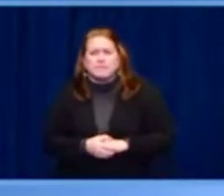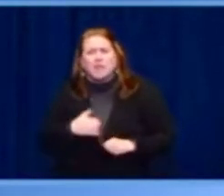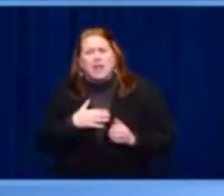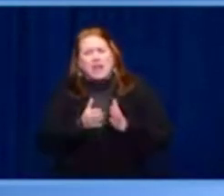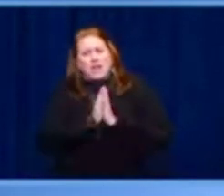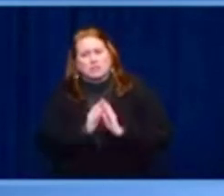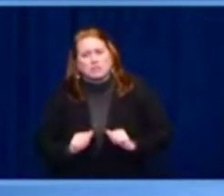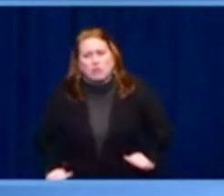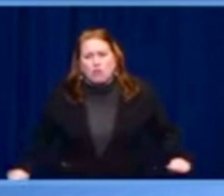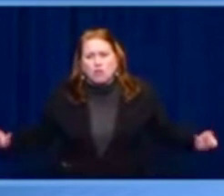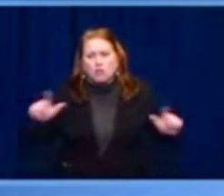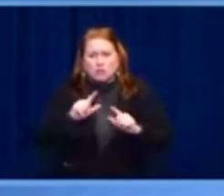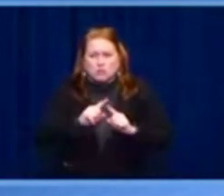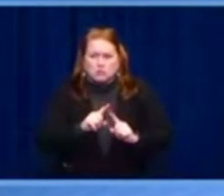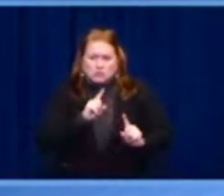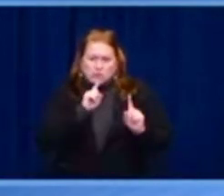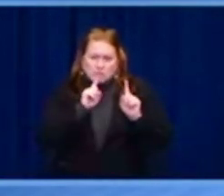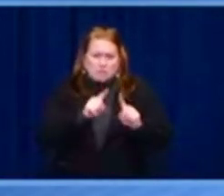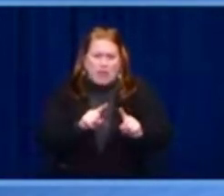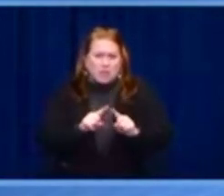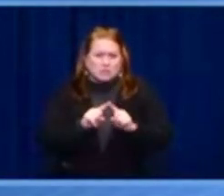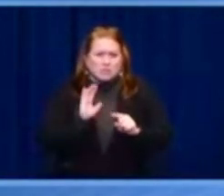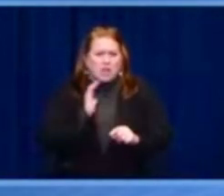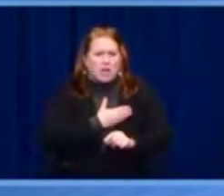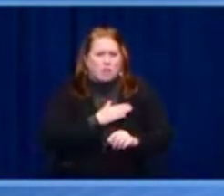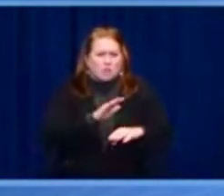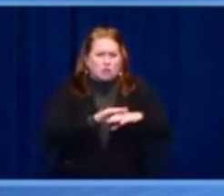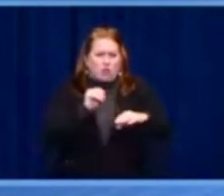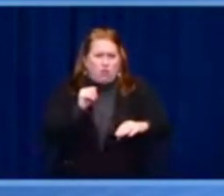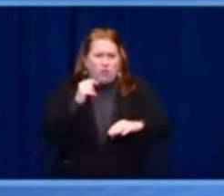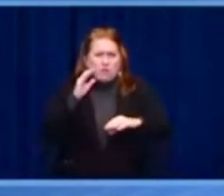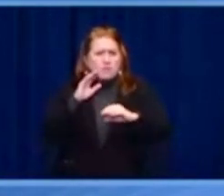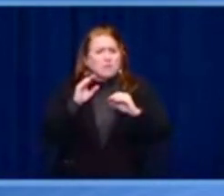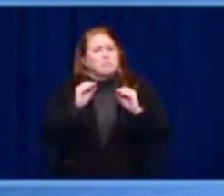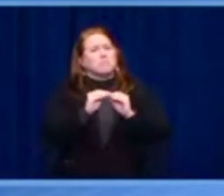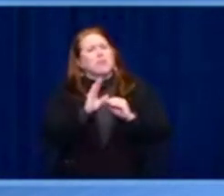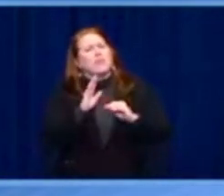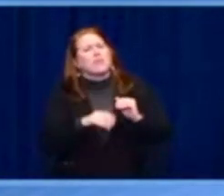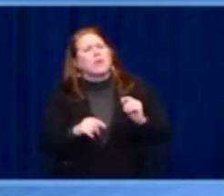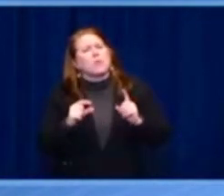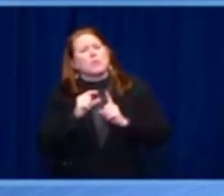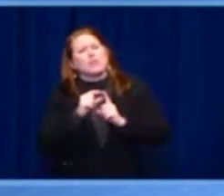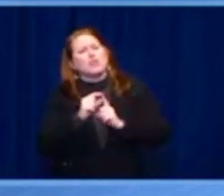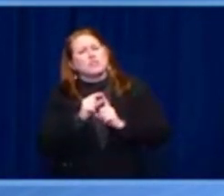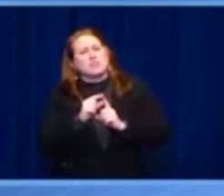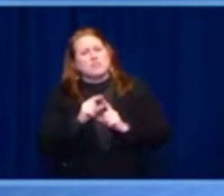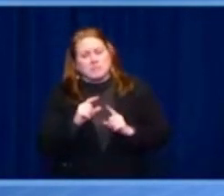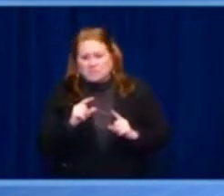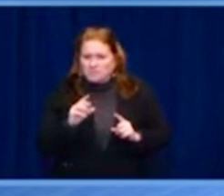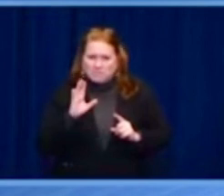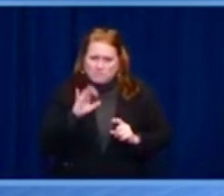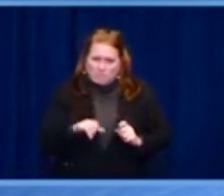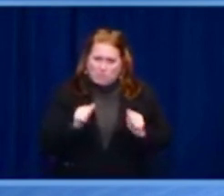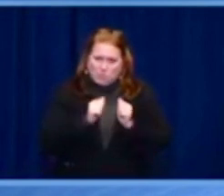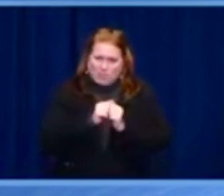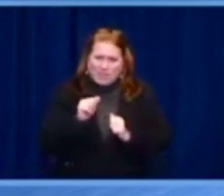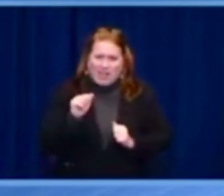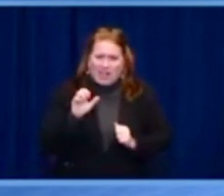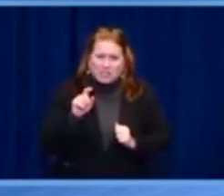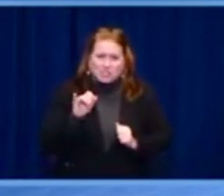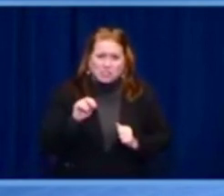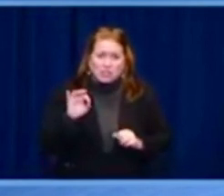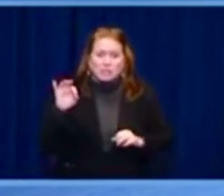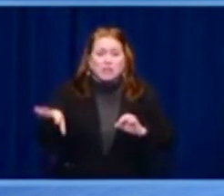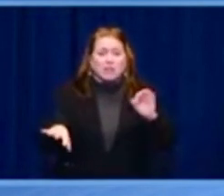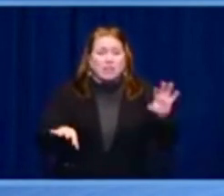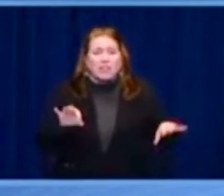as to respond in ways that make a lasting difference. That's the way to go. I thank you for your attention.